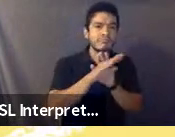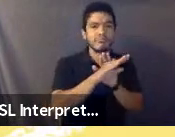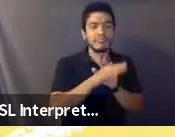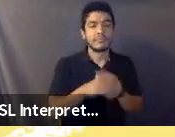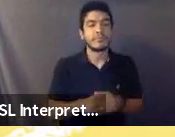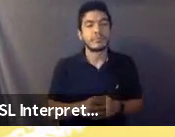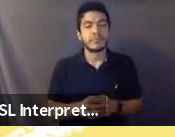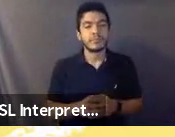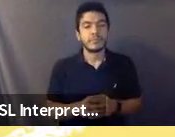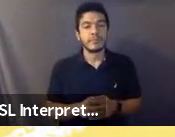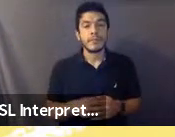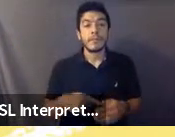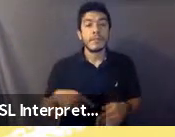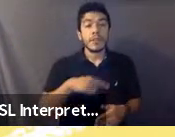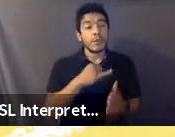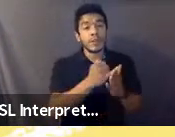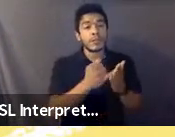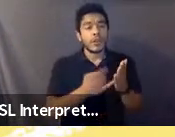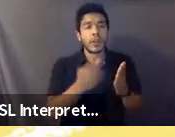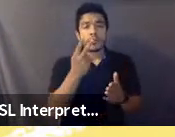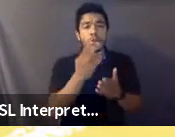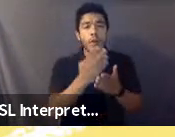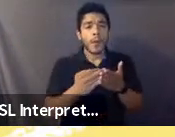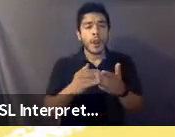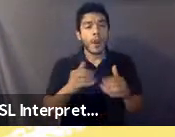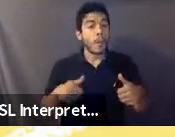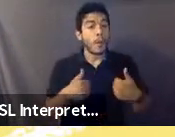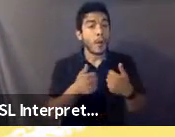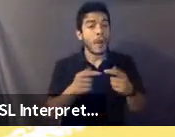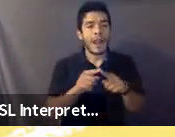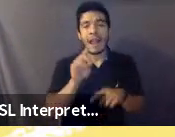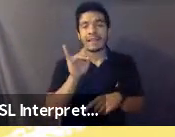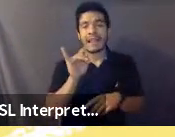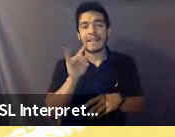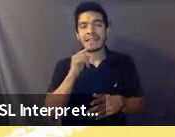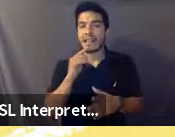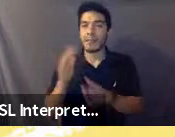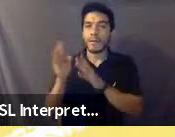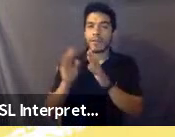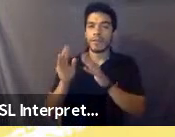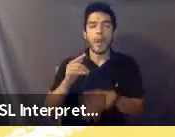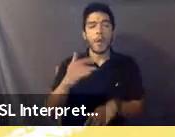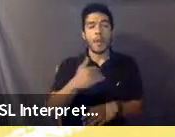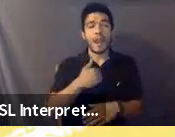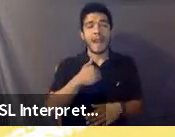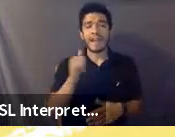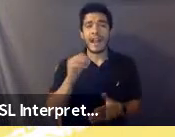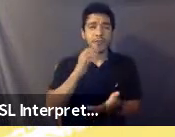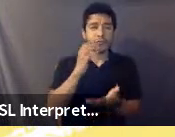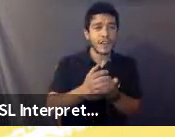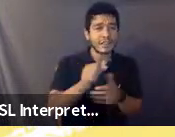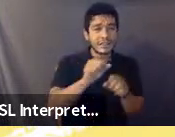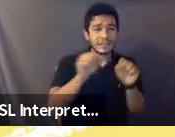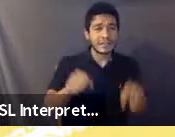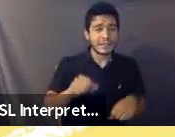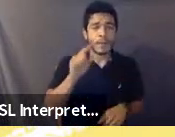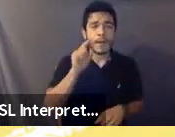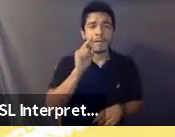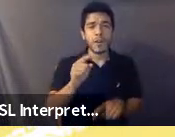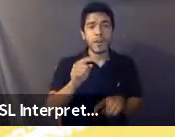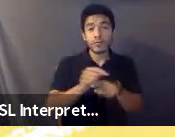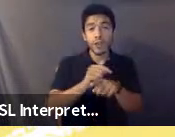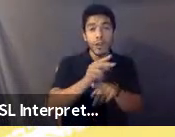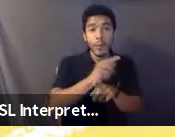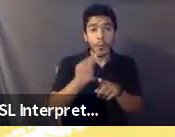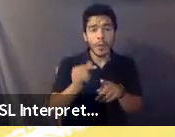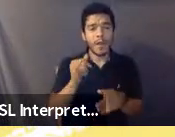Ultimately, we designed a two-part approach as David outlined earlier. We have an accreditation system for training programs that includes a mandate